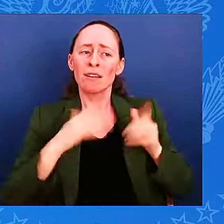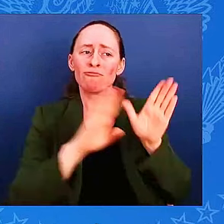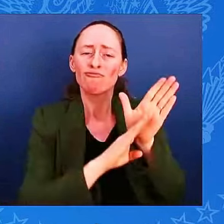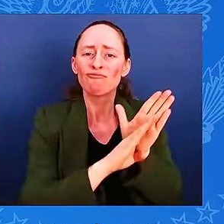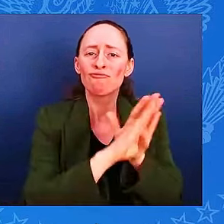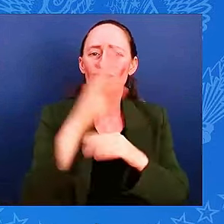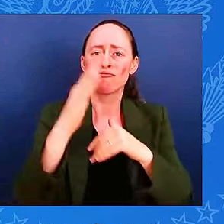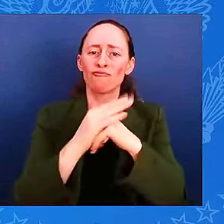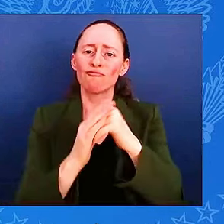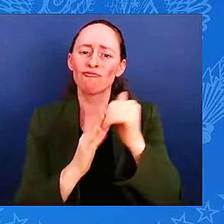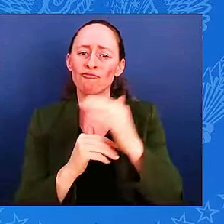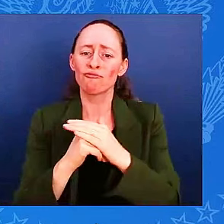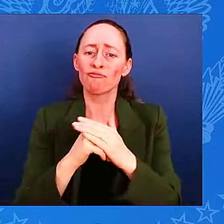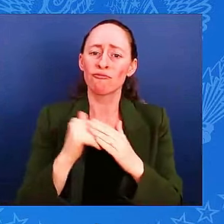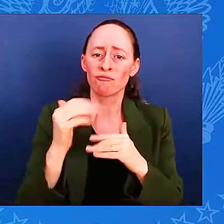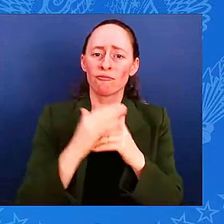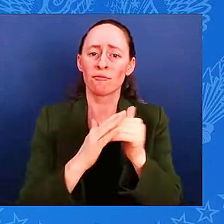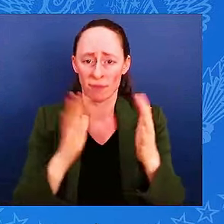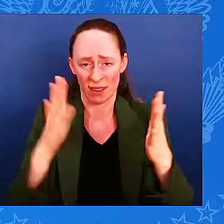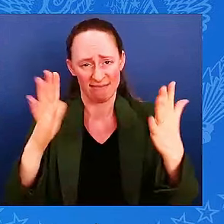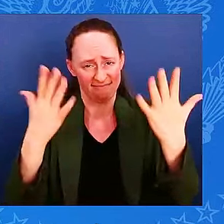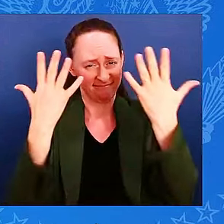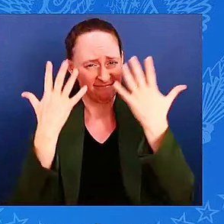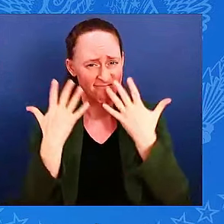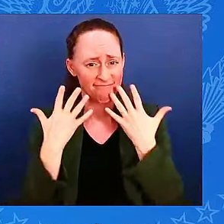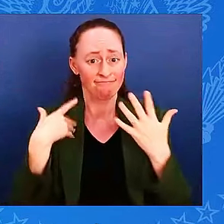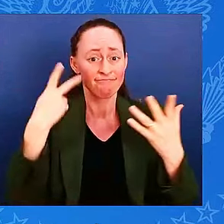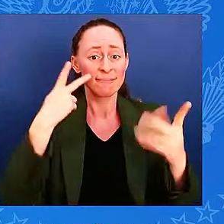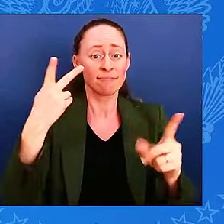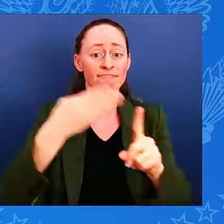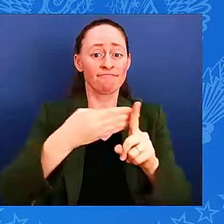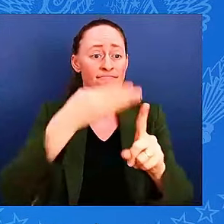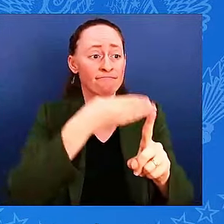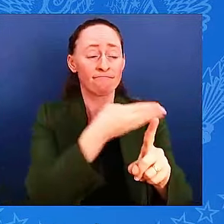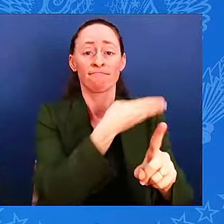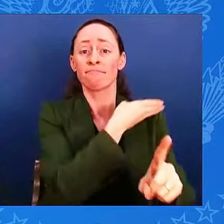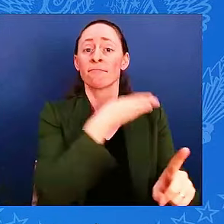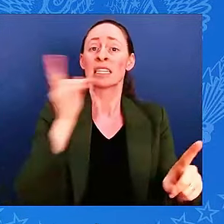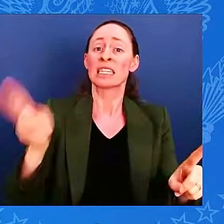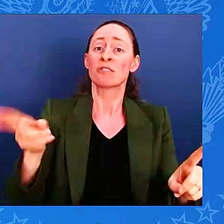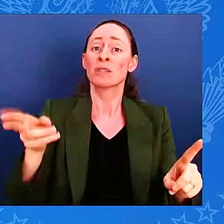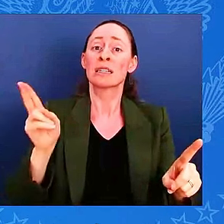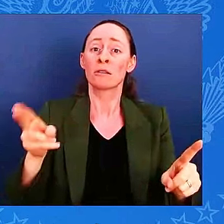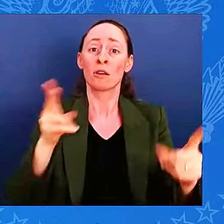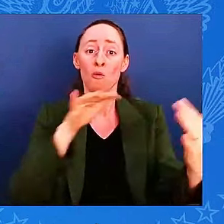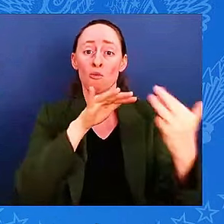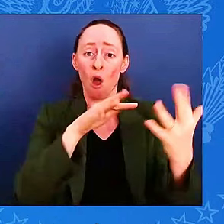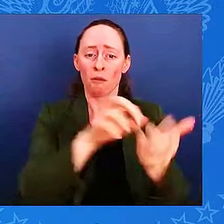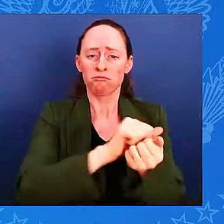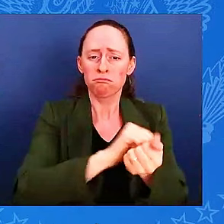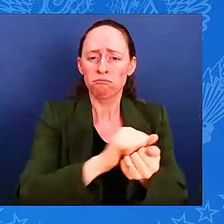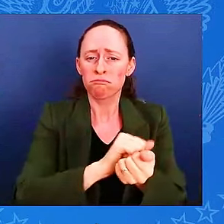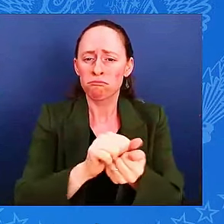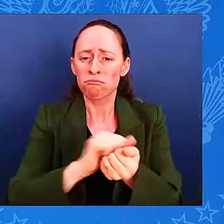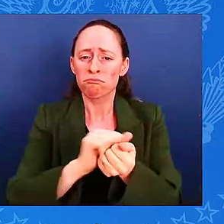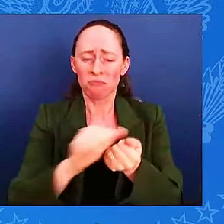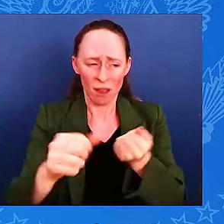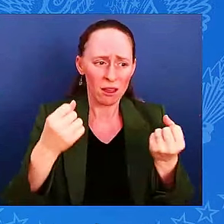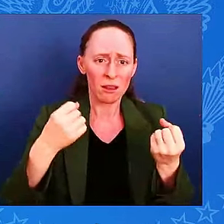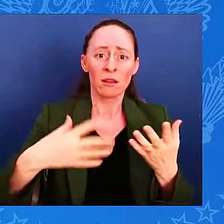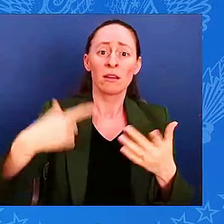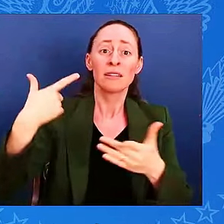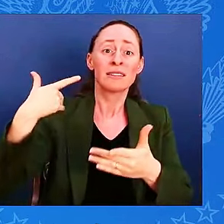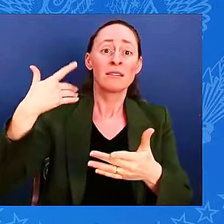often shattered the destinies of generations, lasting a few years, but poisoning